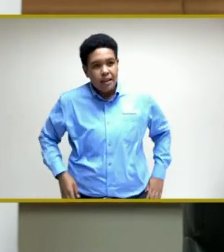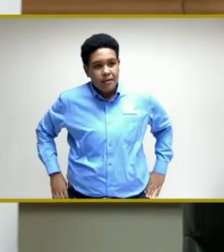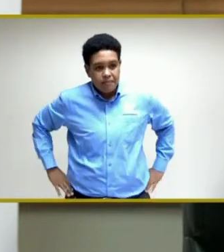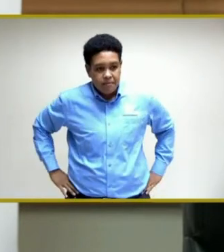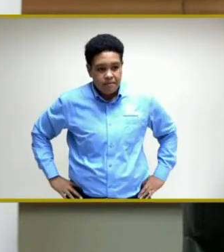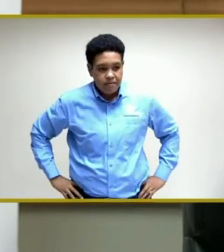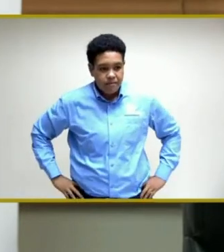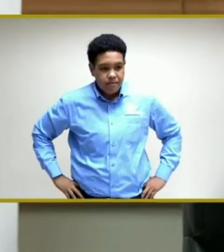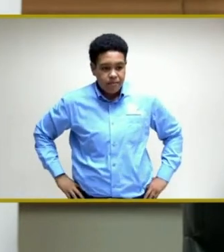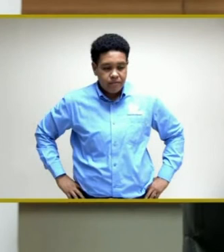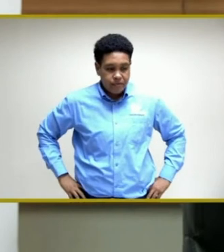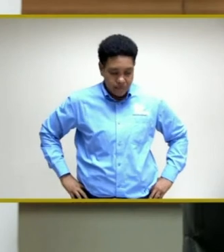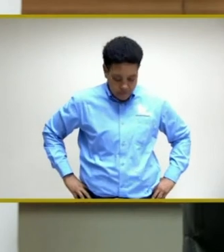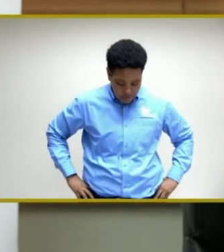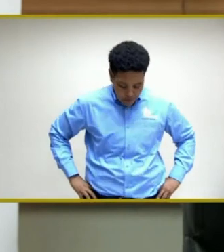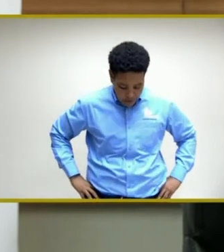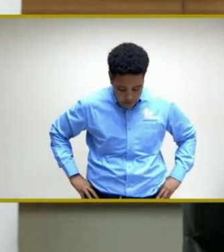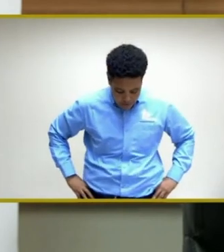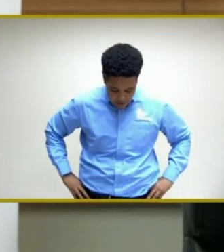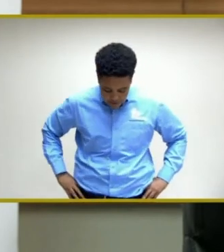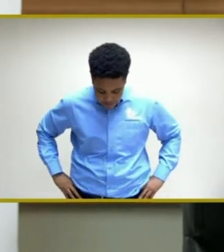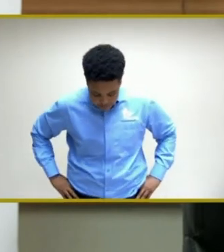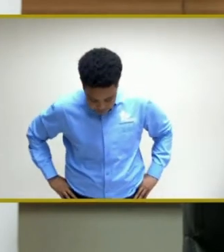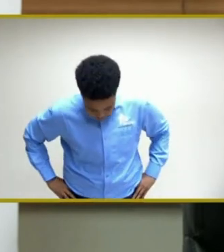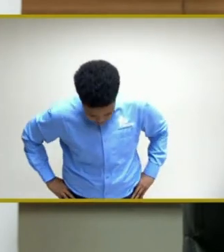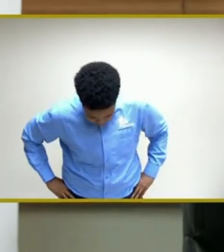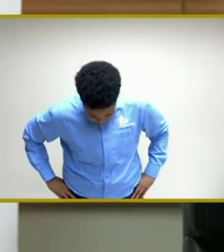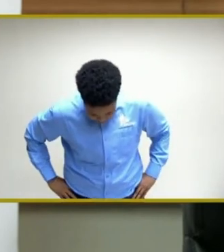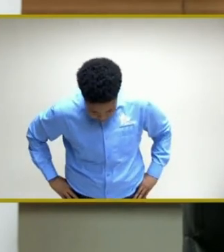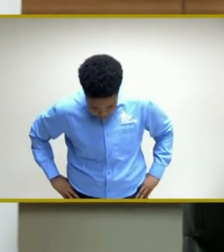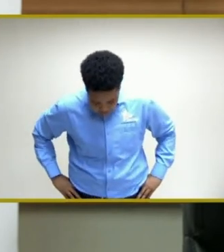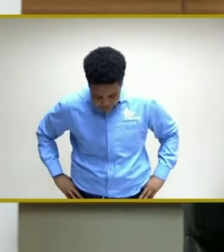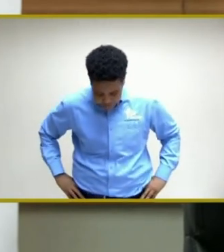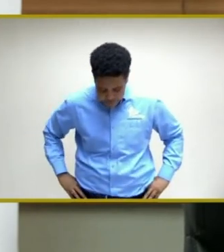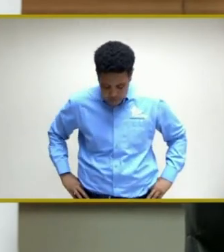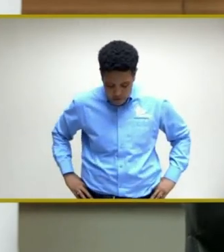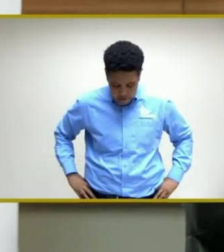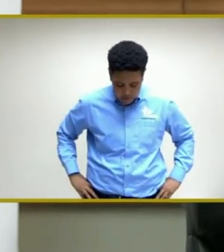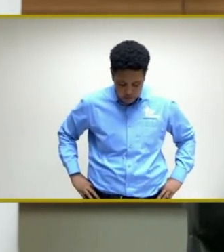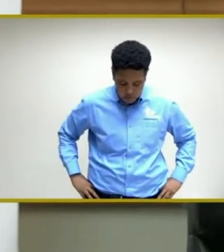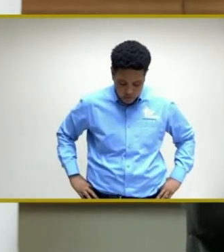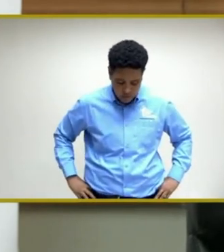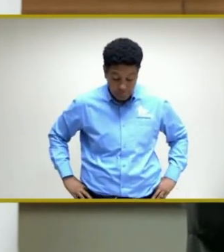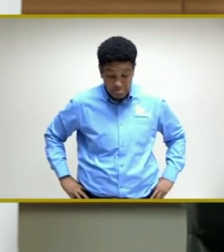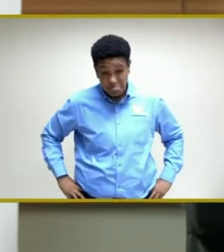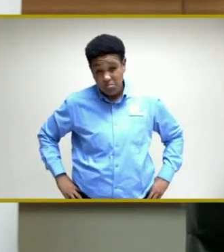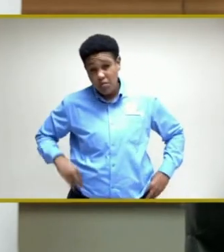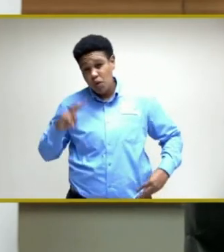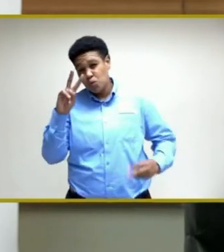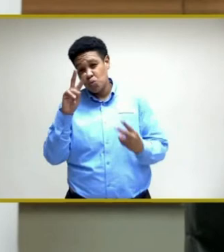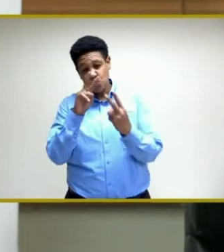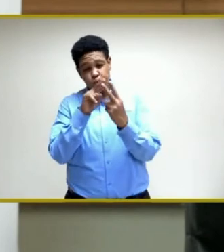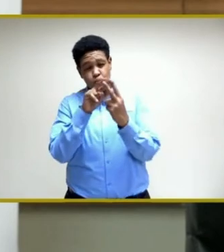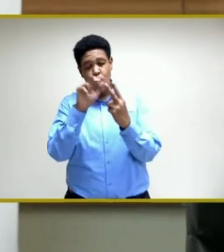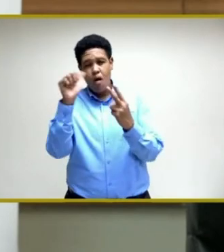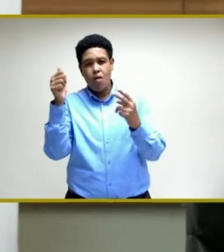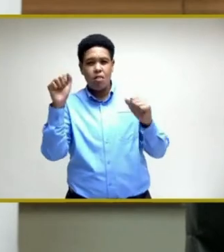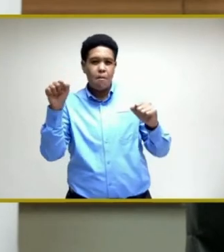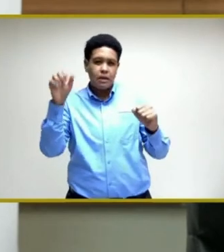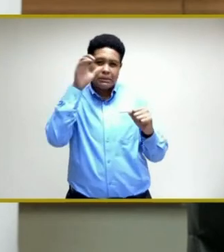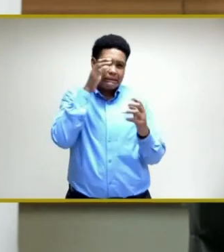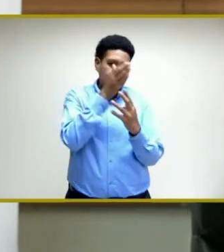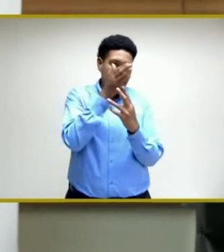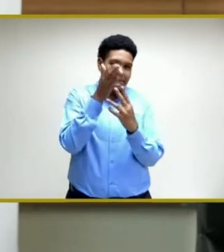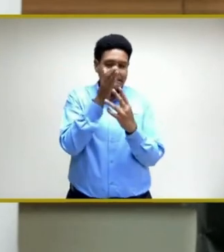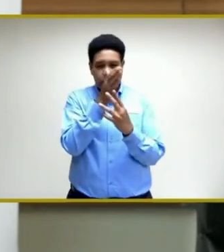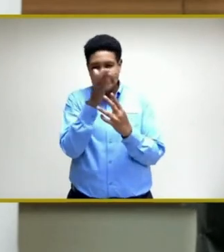And there's also two other possibilities that are being pursued. So, as I had explained,